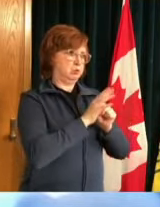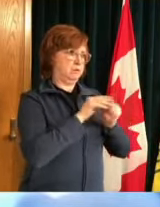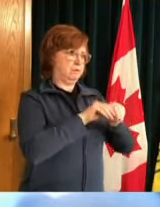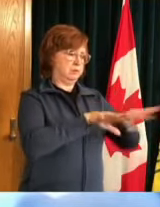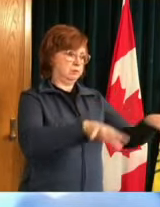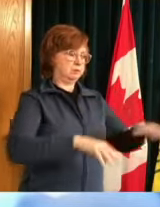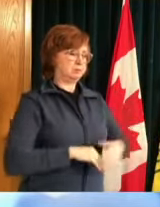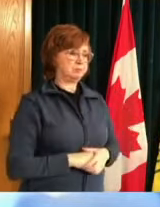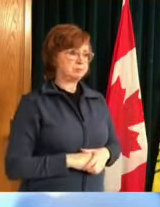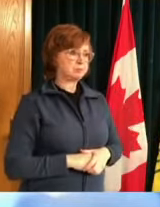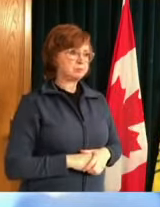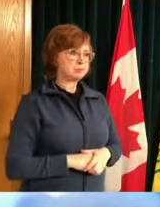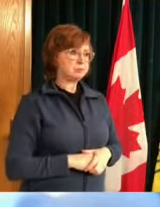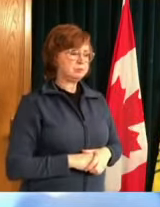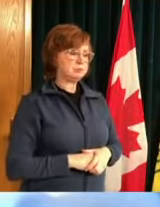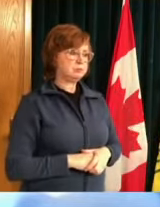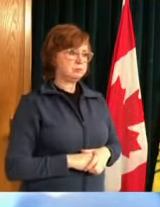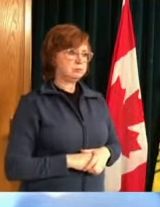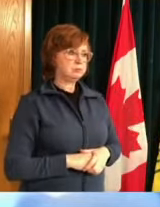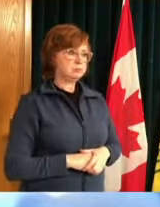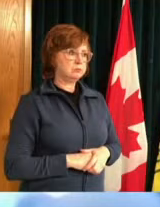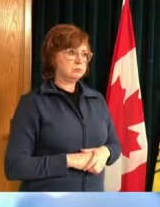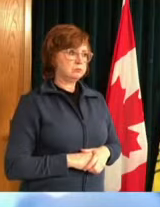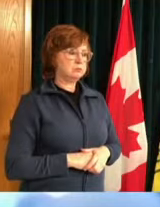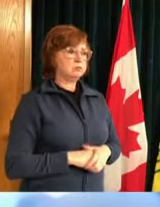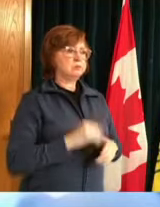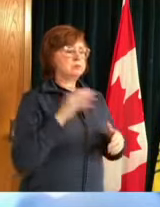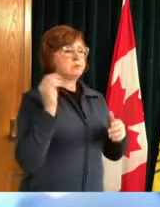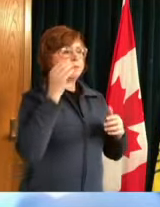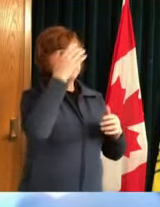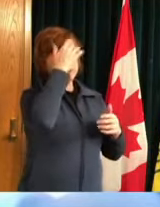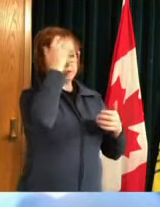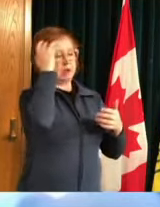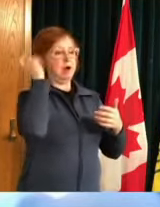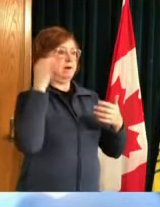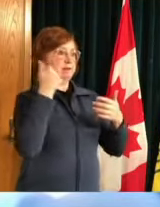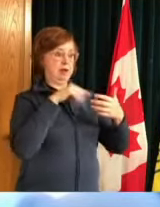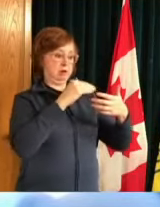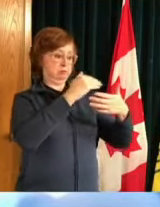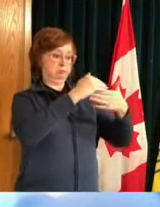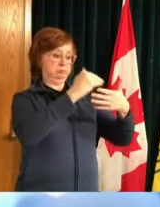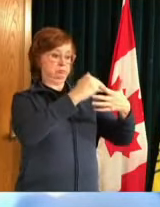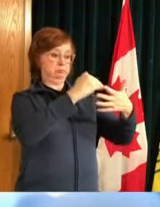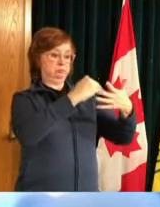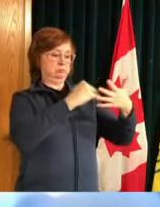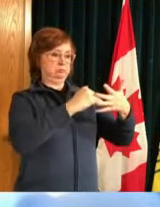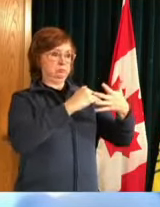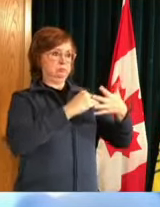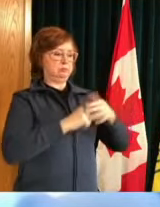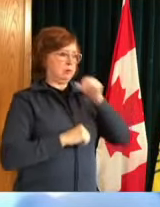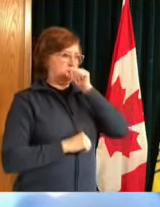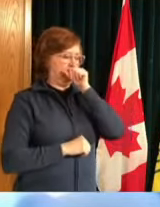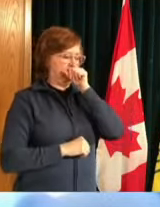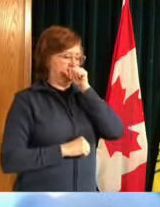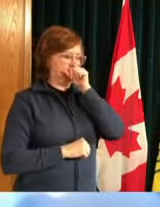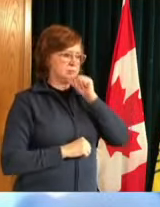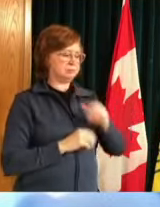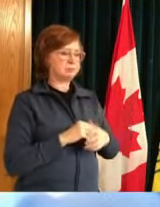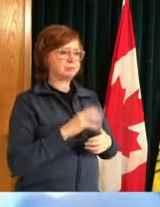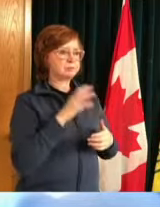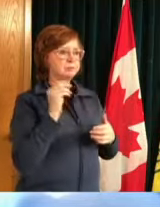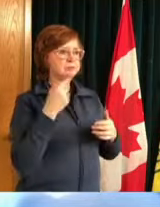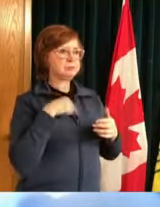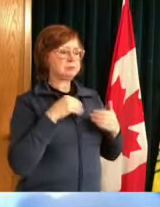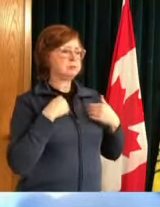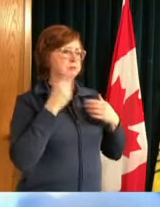various of concern or increasingly i must say there's other rates of interest that we are following from the us from other parts of the